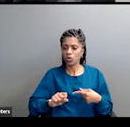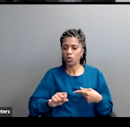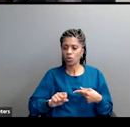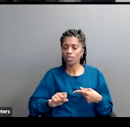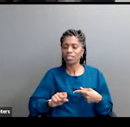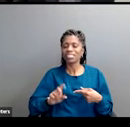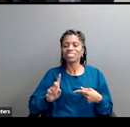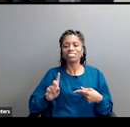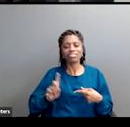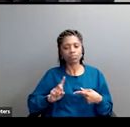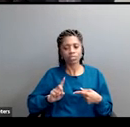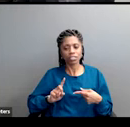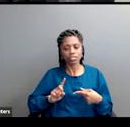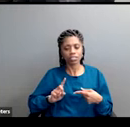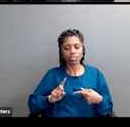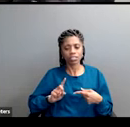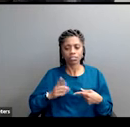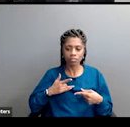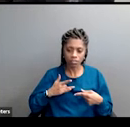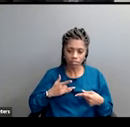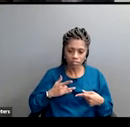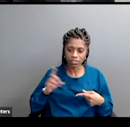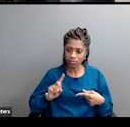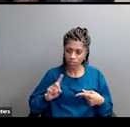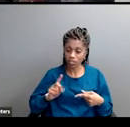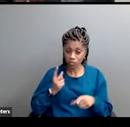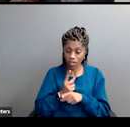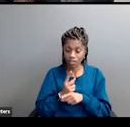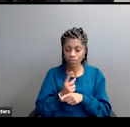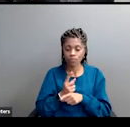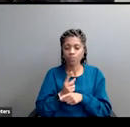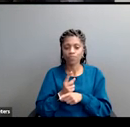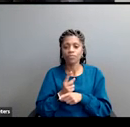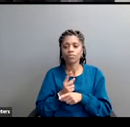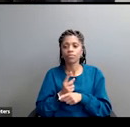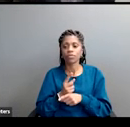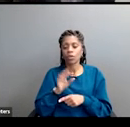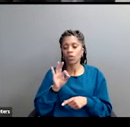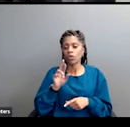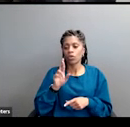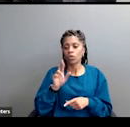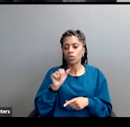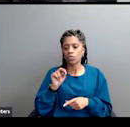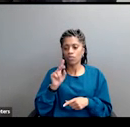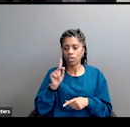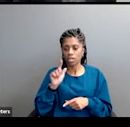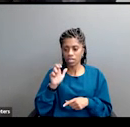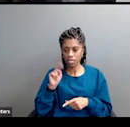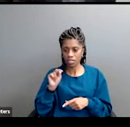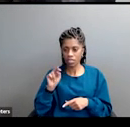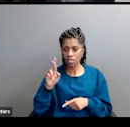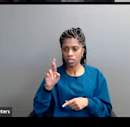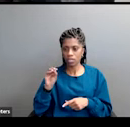diehard fans of the New Deal, the New Deal. Franklin Delano Roosevelt, it had brought